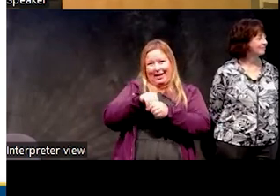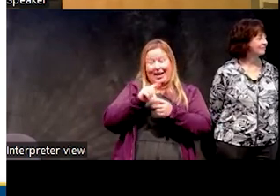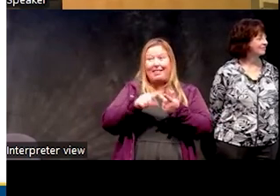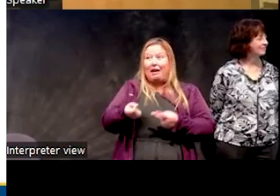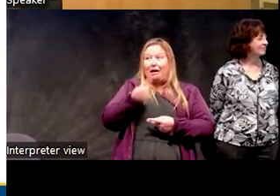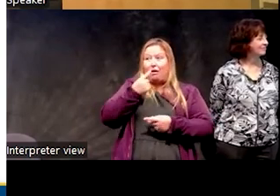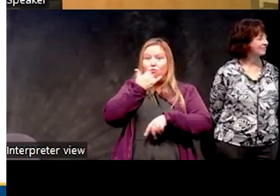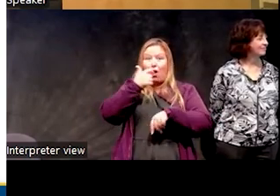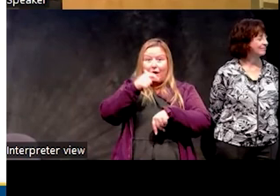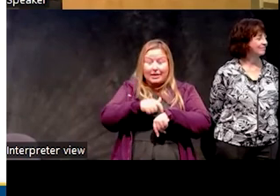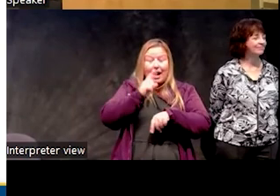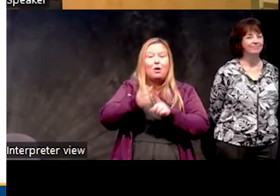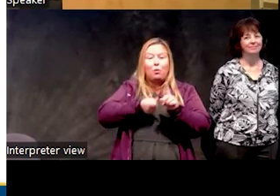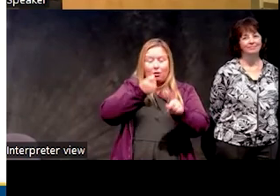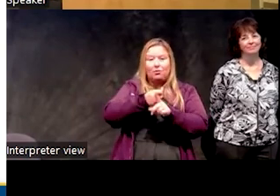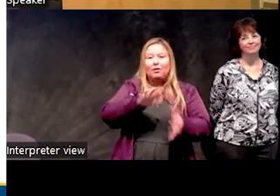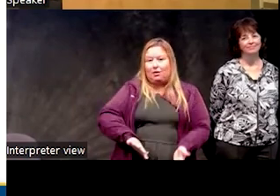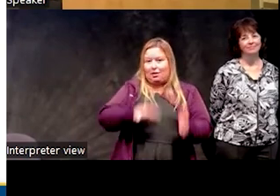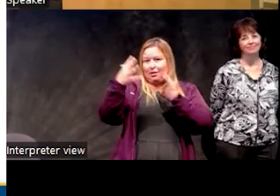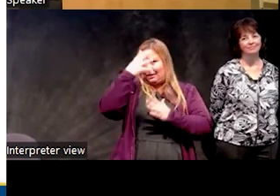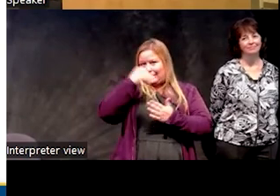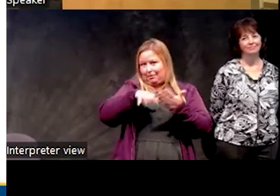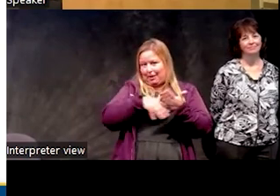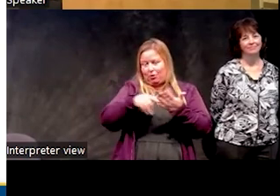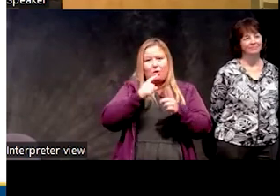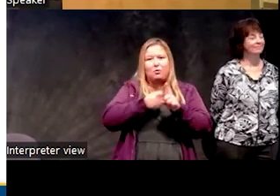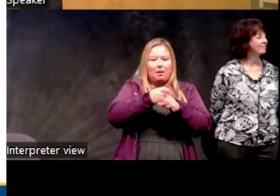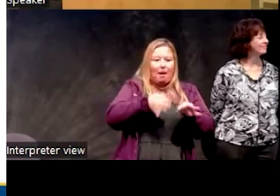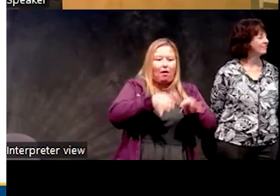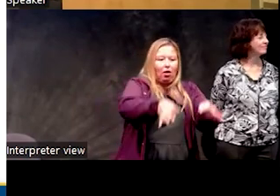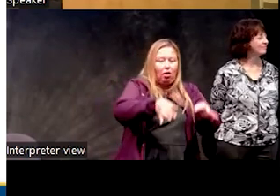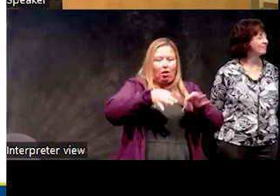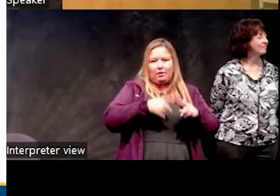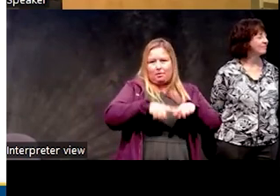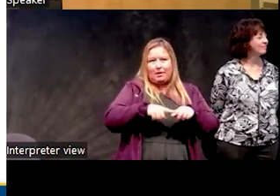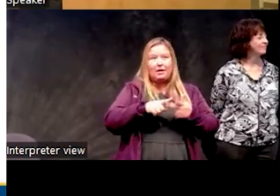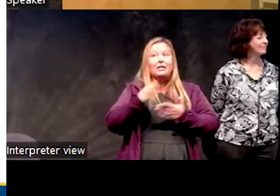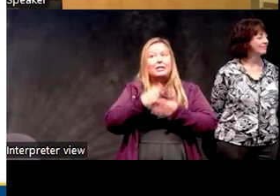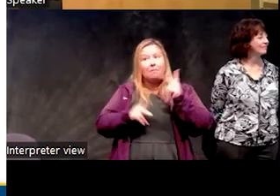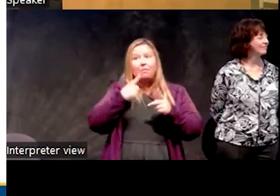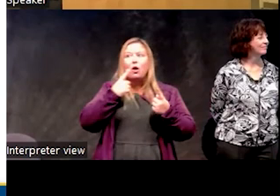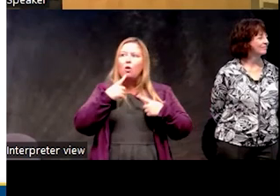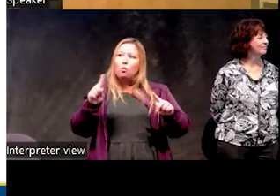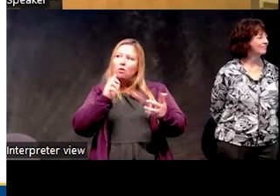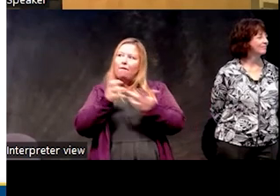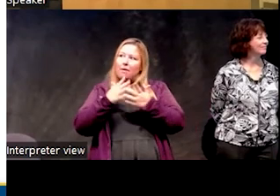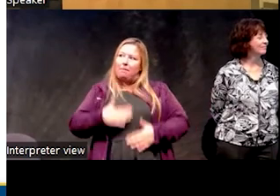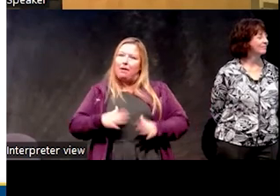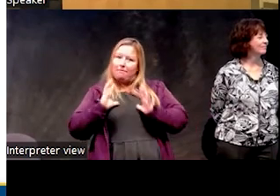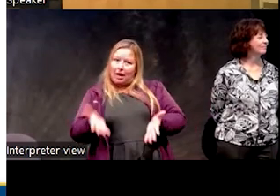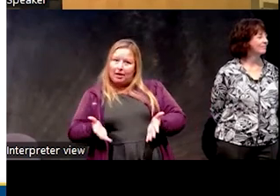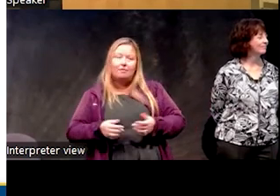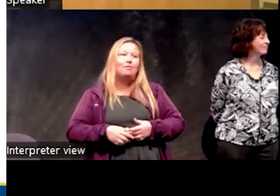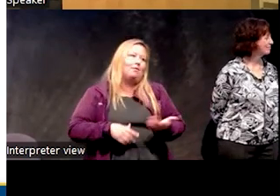it at the wrong time, you might completely screw yourself up. Uh, what about people who say it works for me? Well, there are